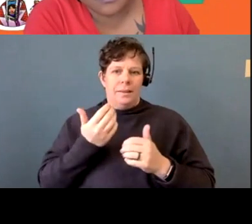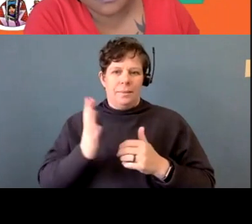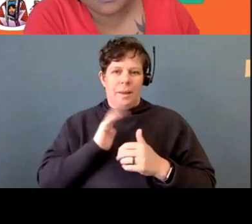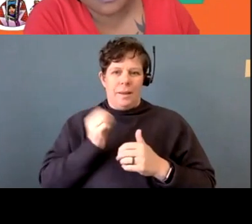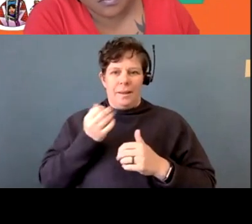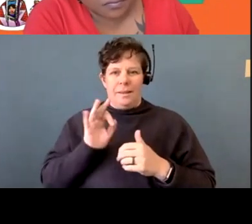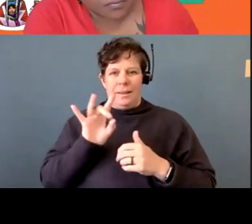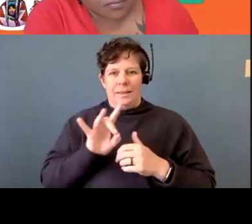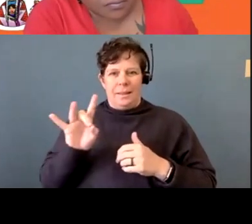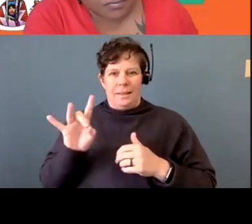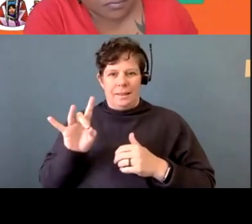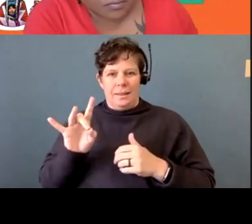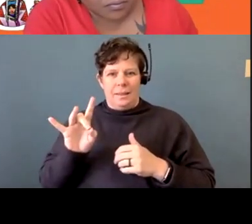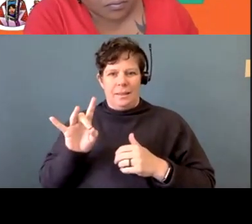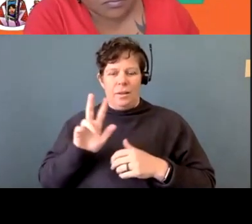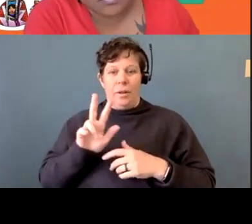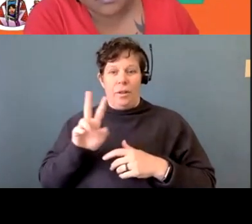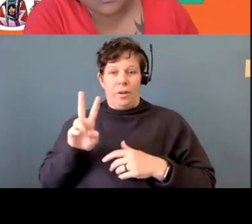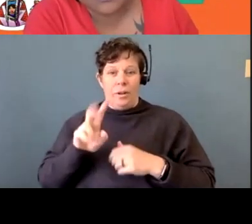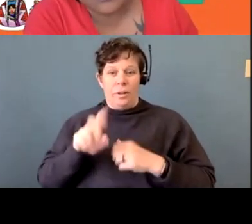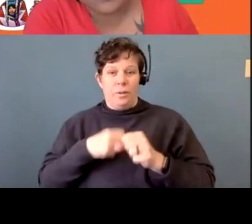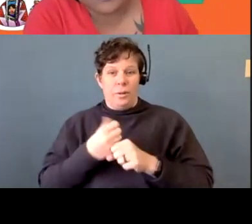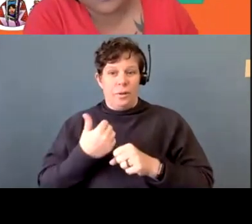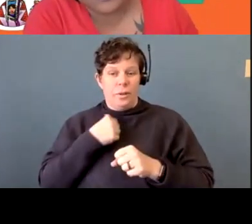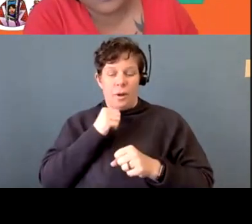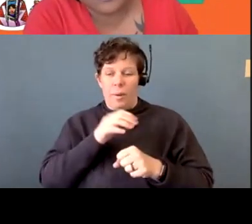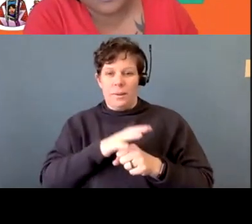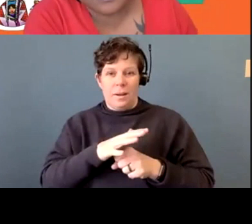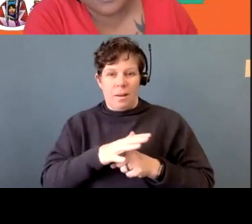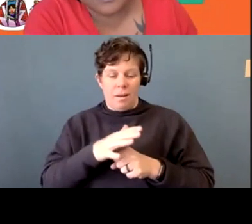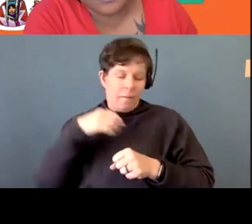that's is 32 years ago and there wasn't enough, um,